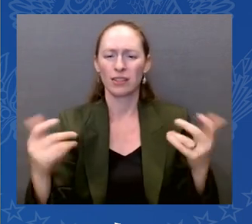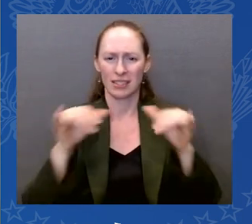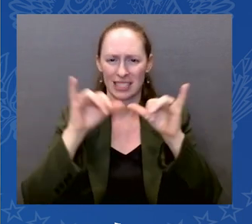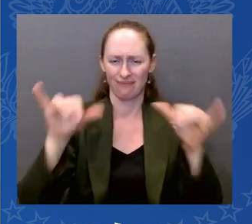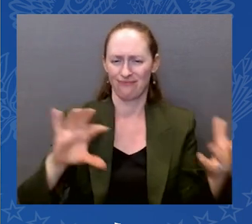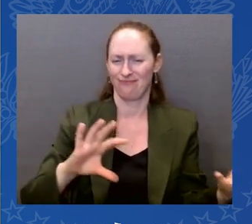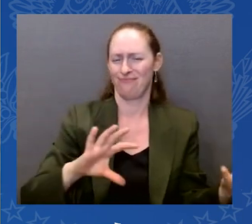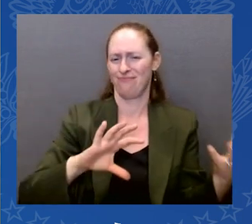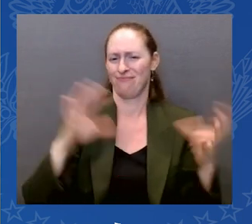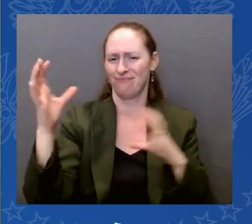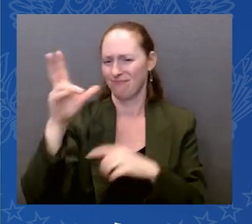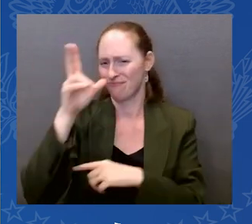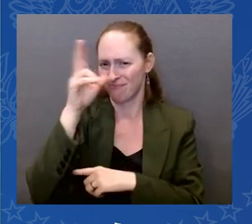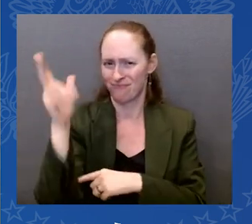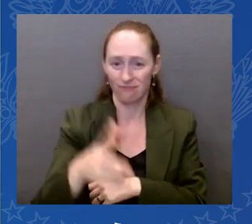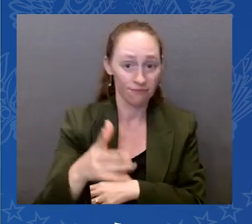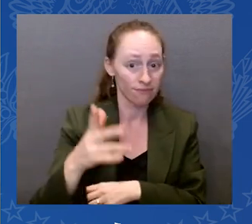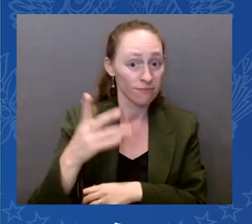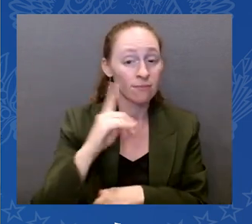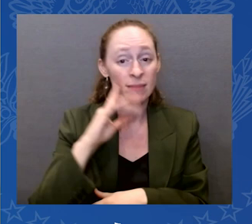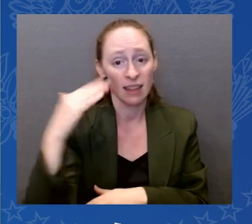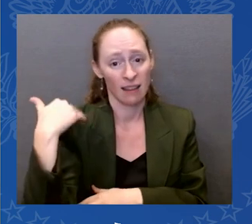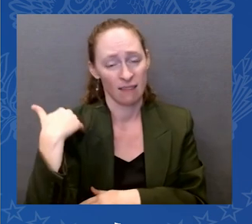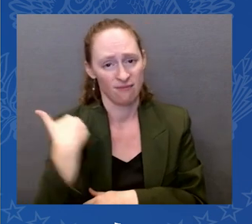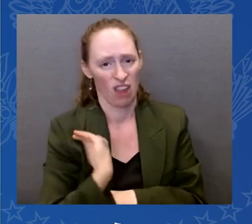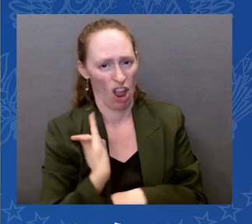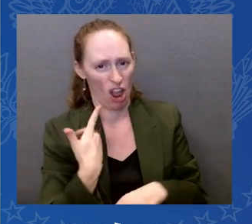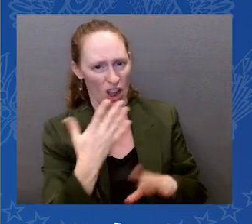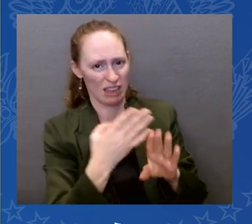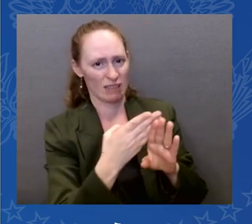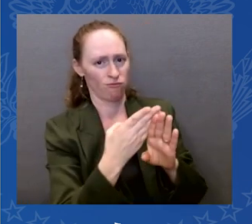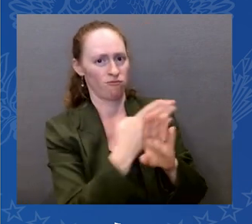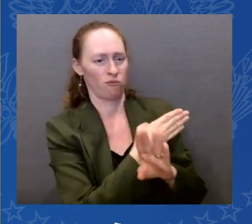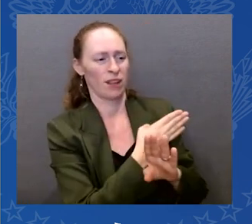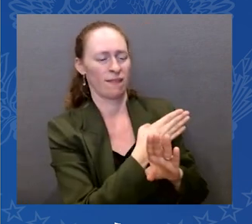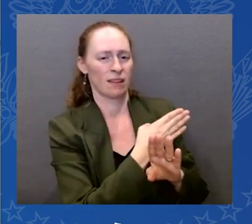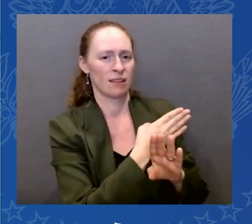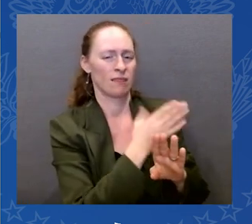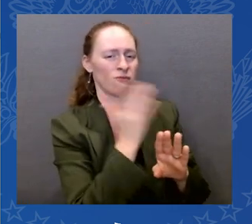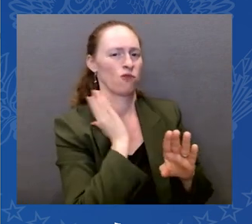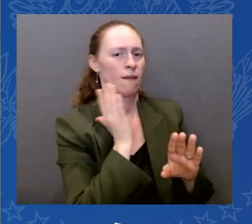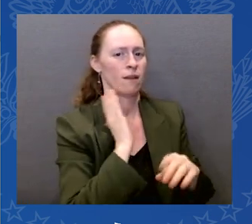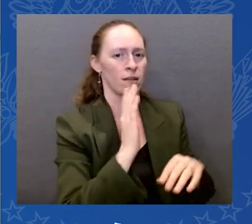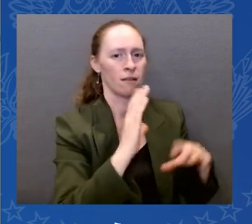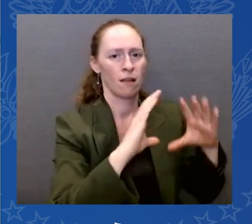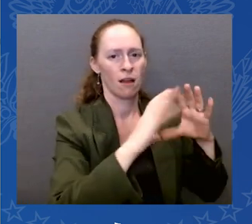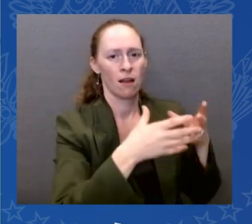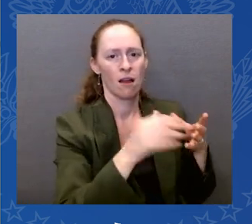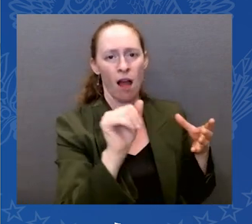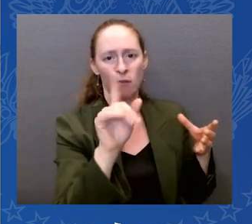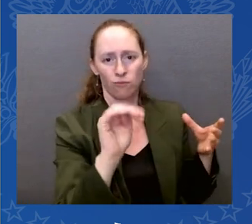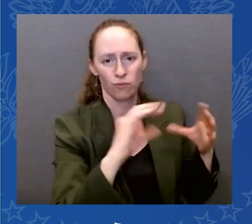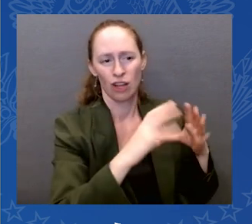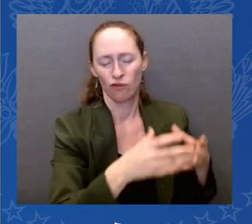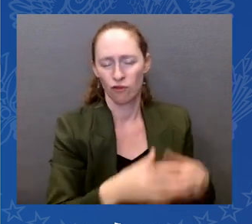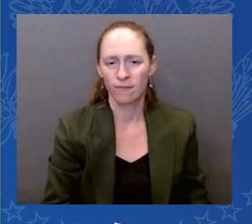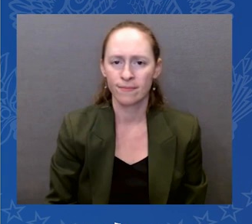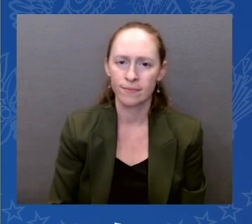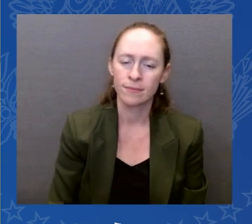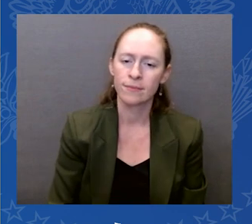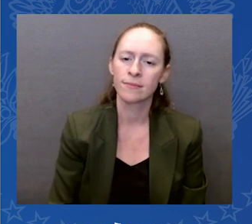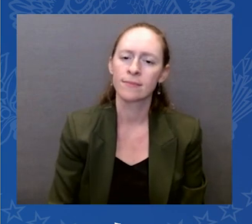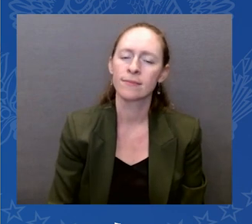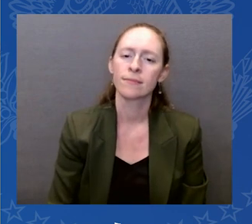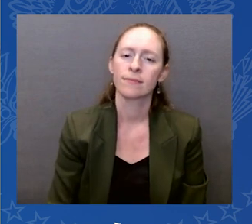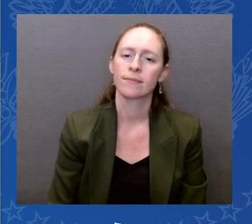He also took immediate action to get the Hispanic community vaccinated, reopened schools so Hispanic